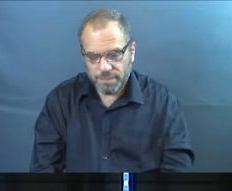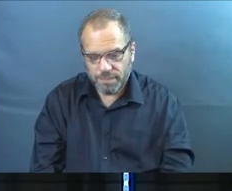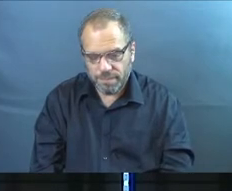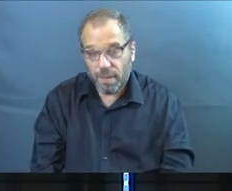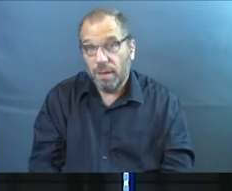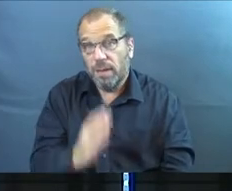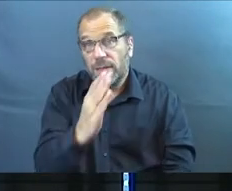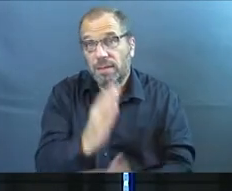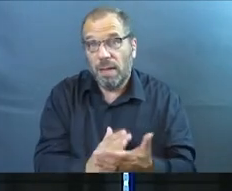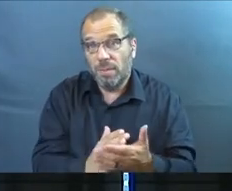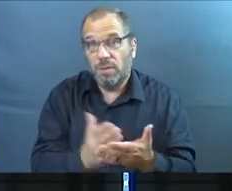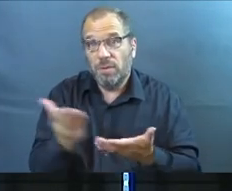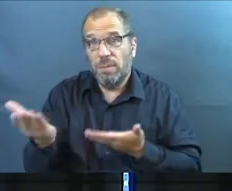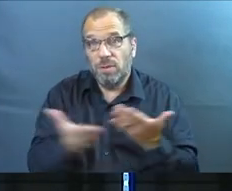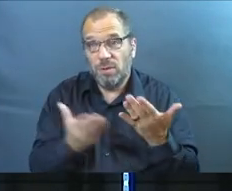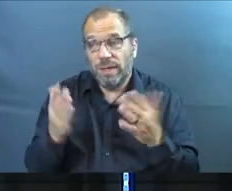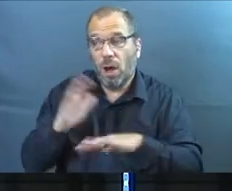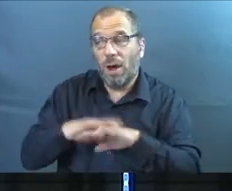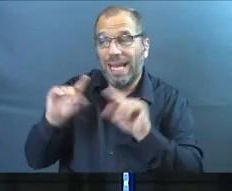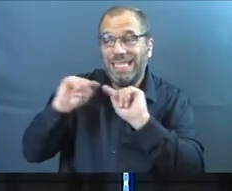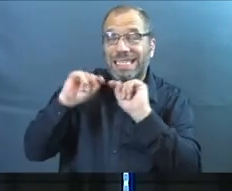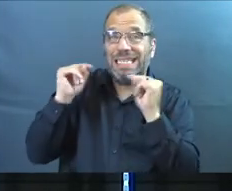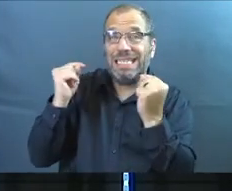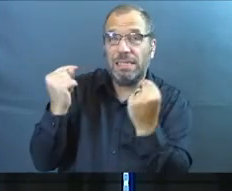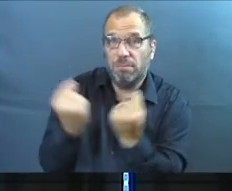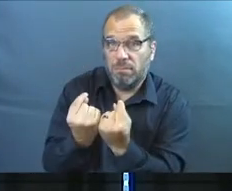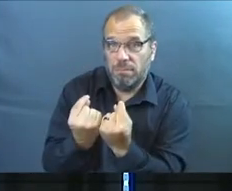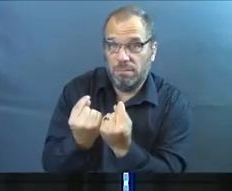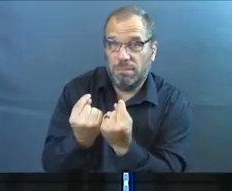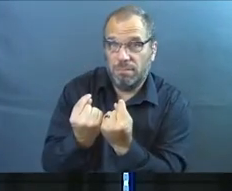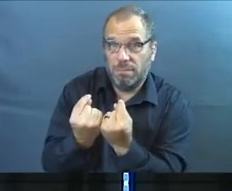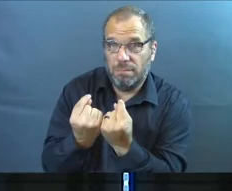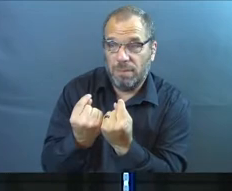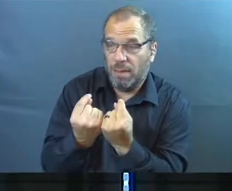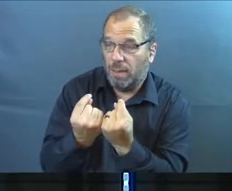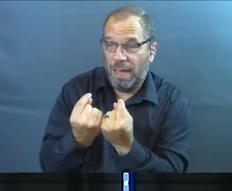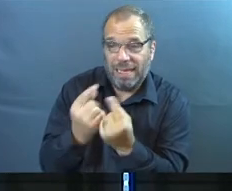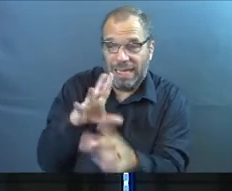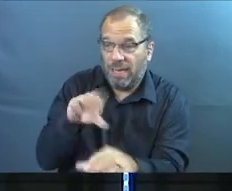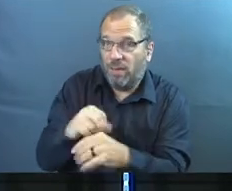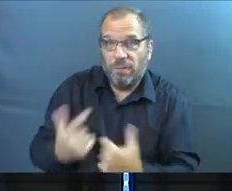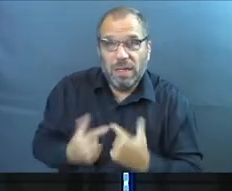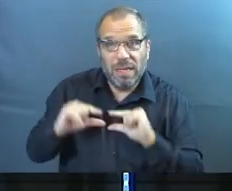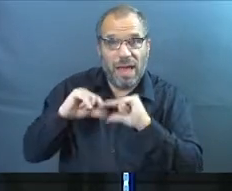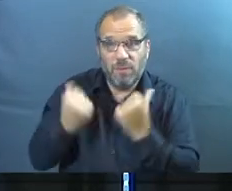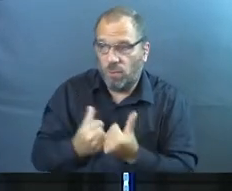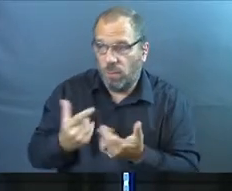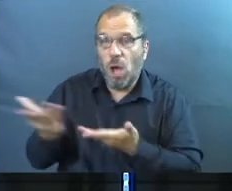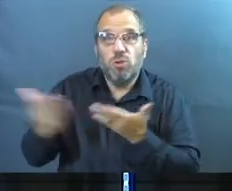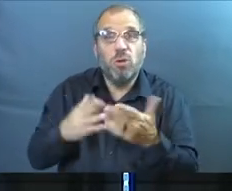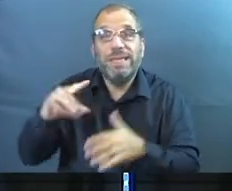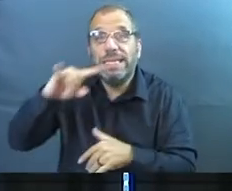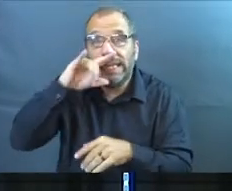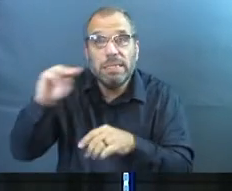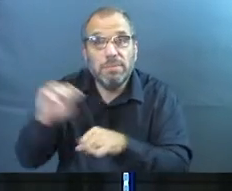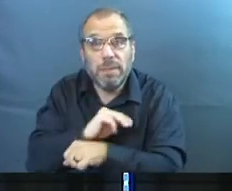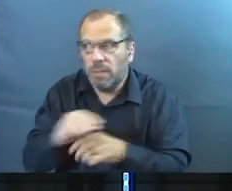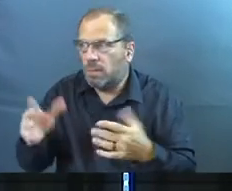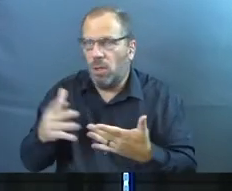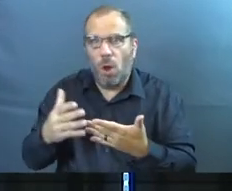Some of you need to be serving on a team, getting into a life group, serving in kids' ministry,